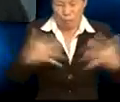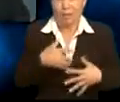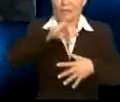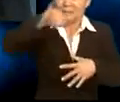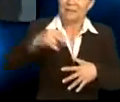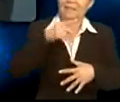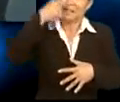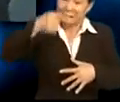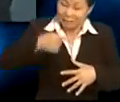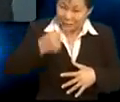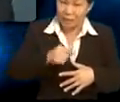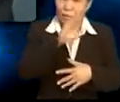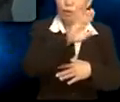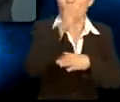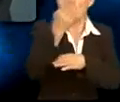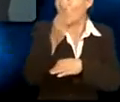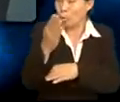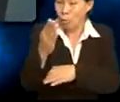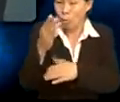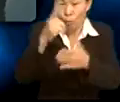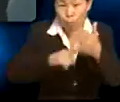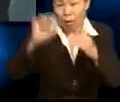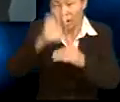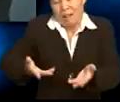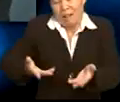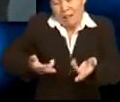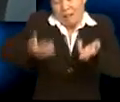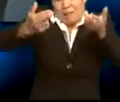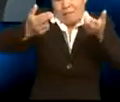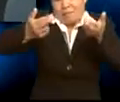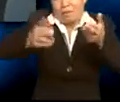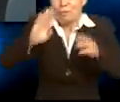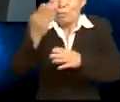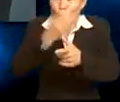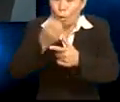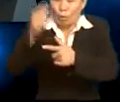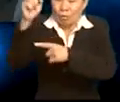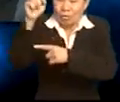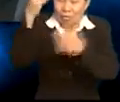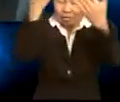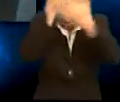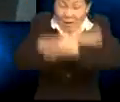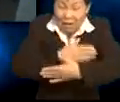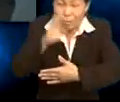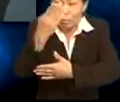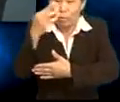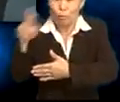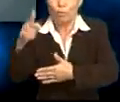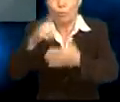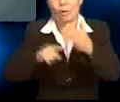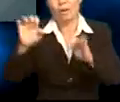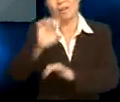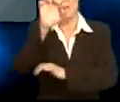You just say that your blue whatever is a lighter blue or a darker blue than her blue whatever.